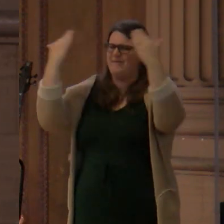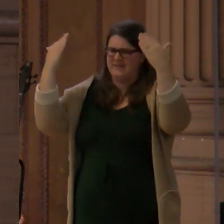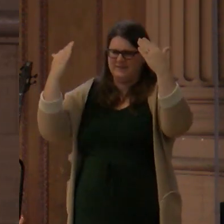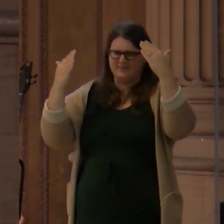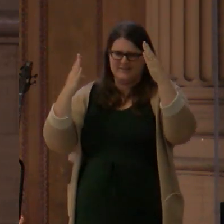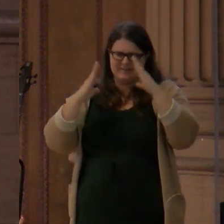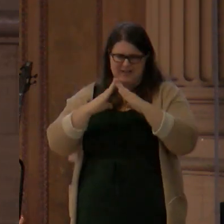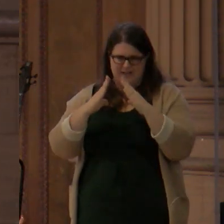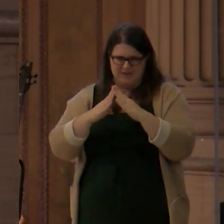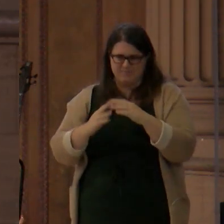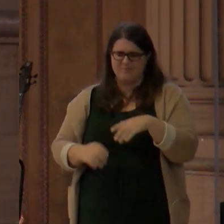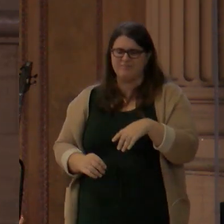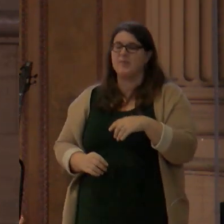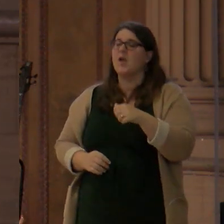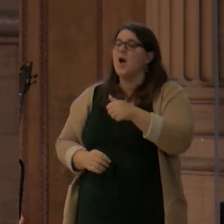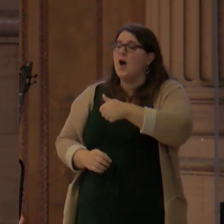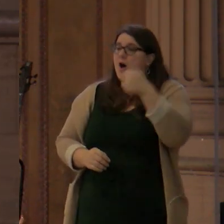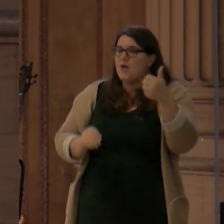But it's called Harry Potter.